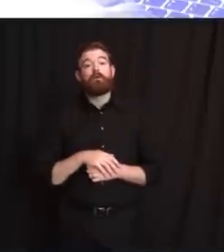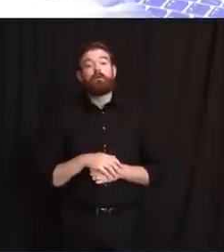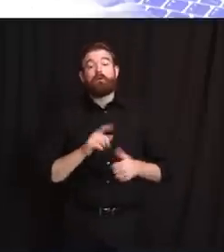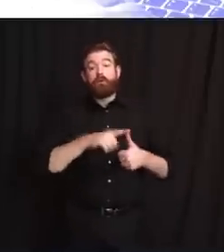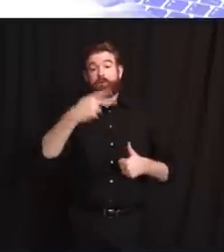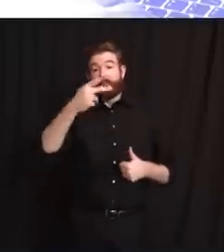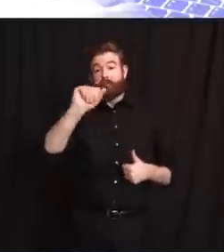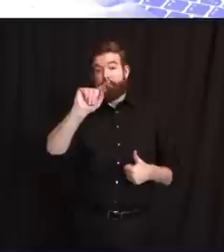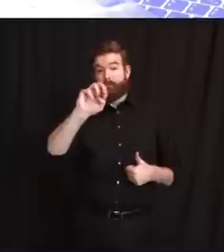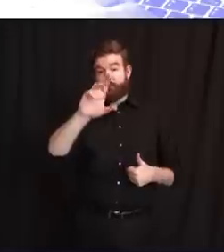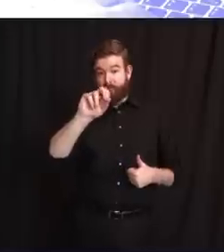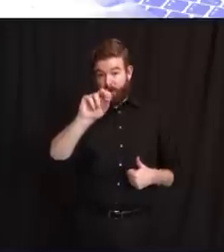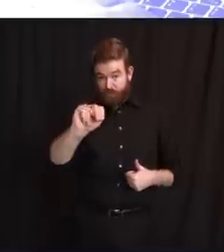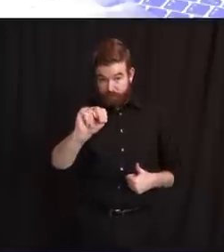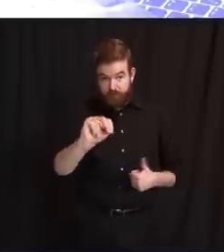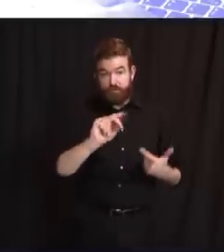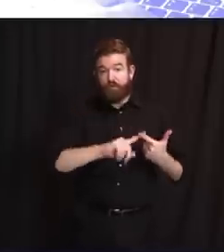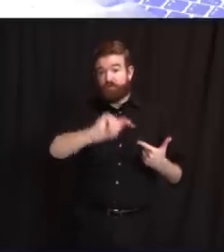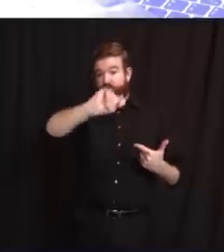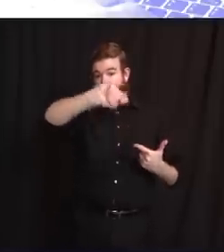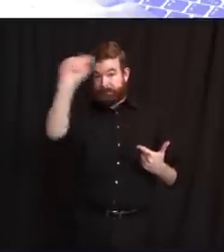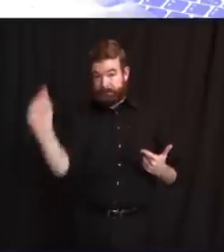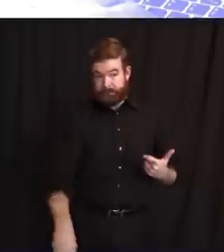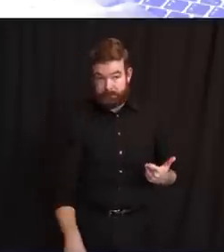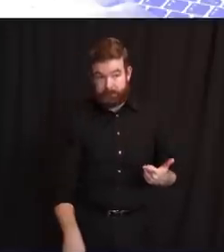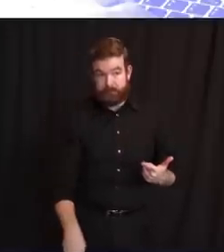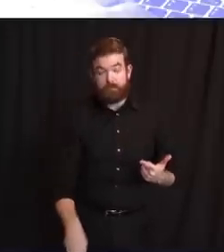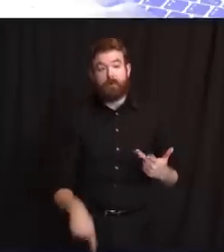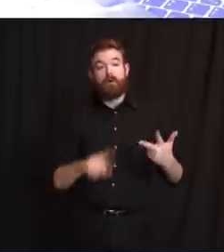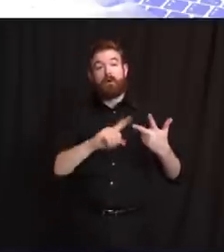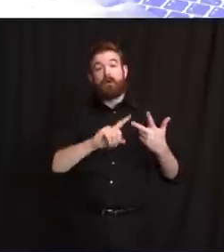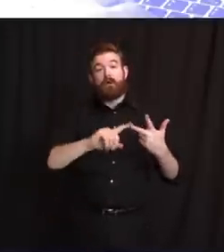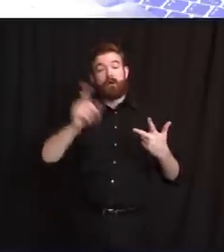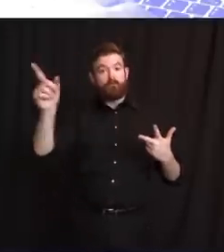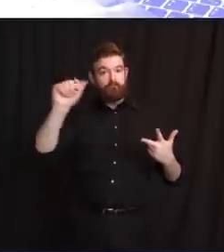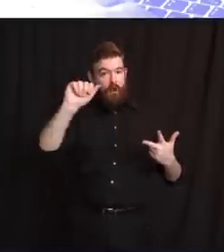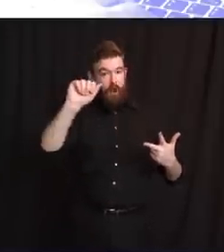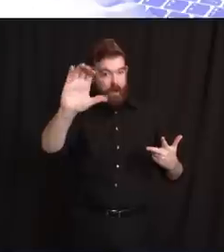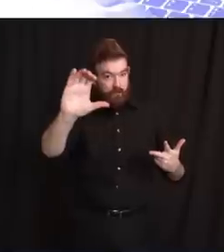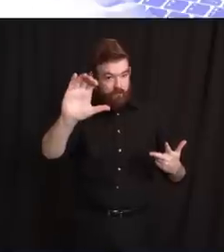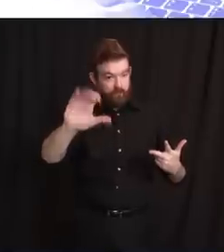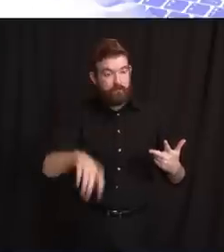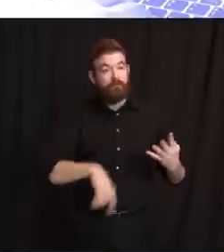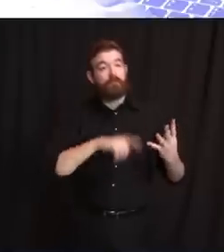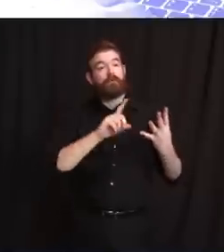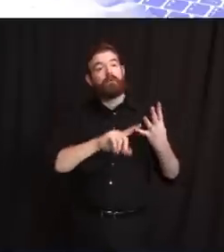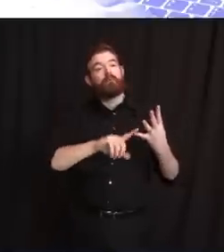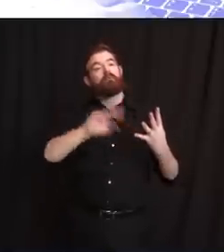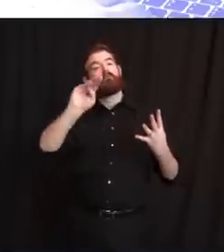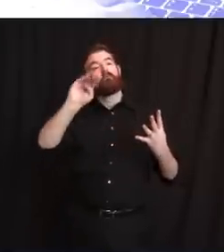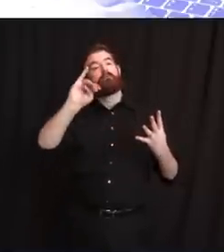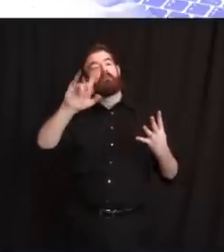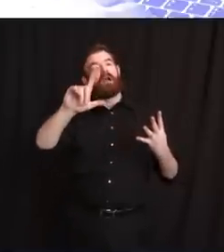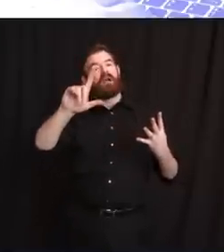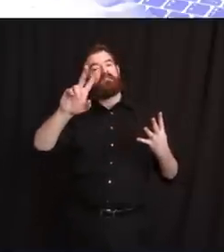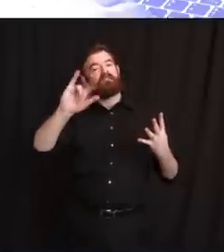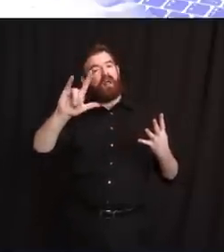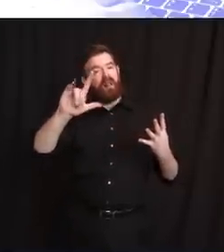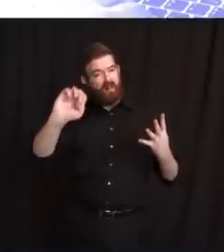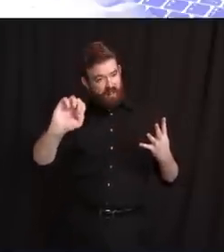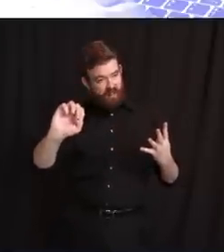Atlantic City, and Millville, as well as the state troopers assigned to the Statehouse Complex Security Unit.